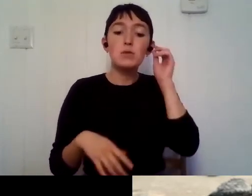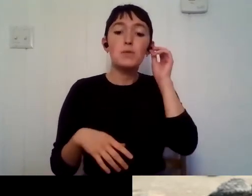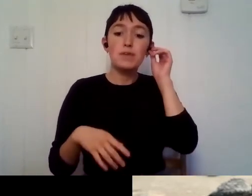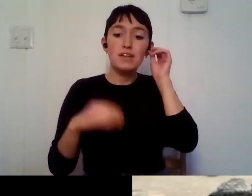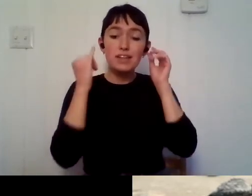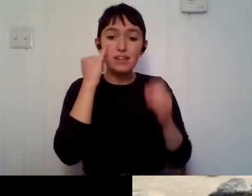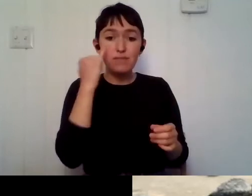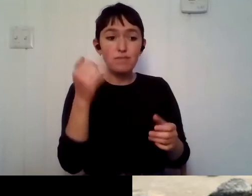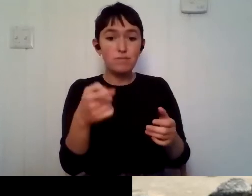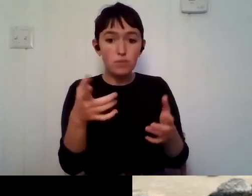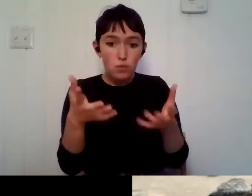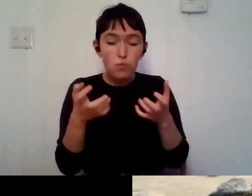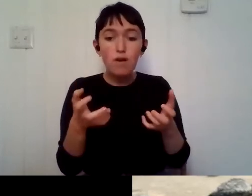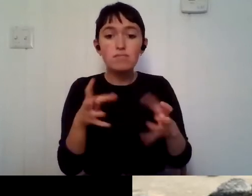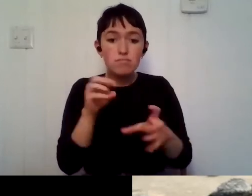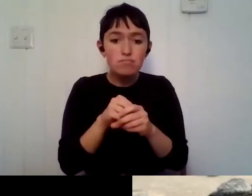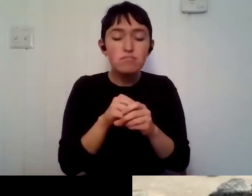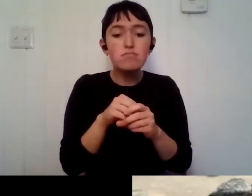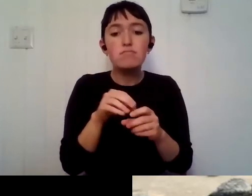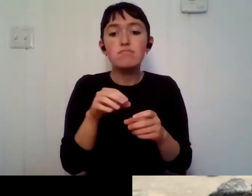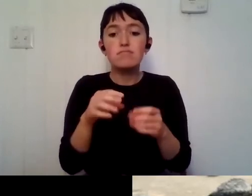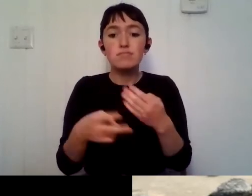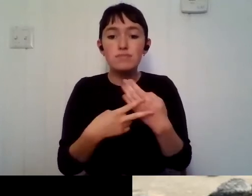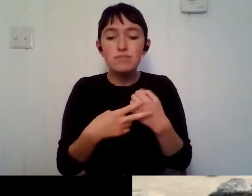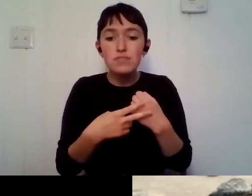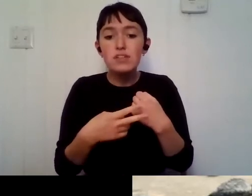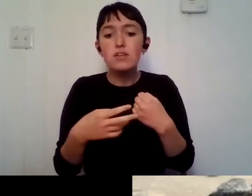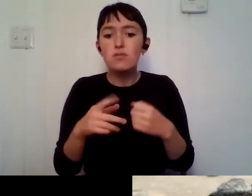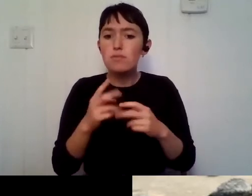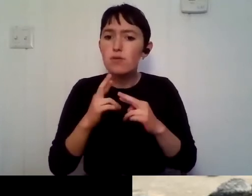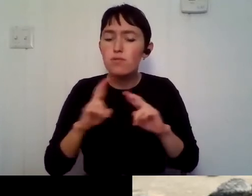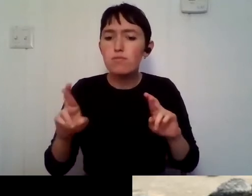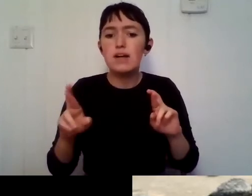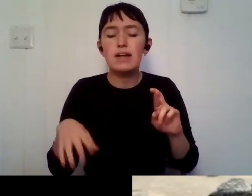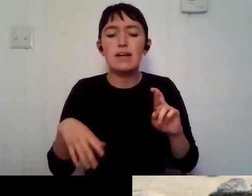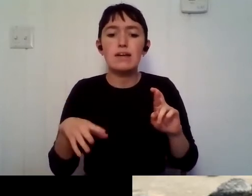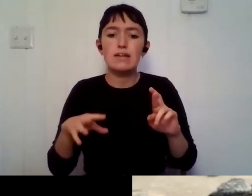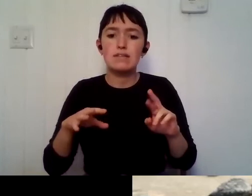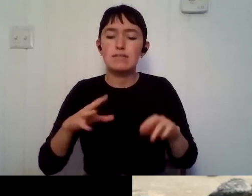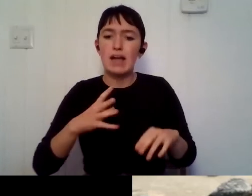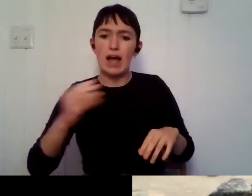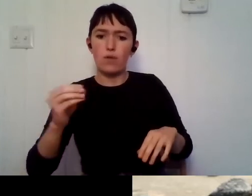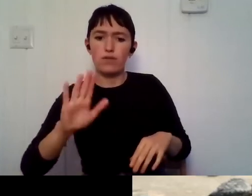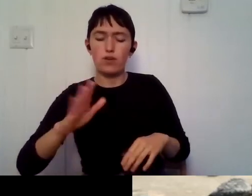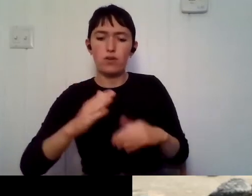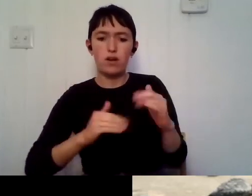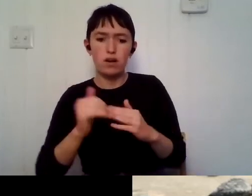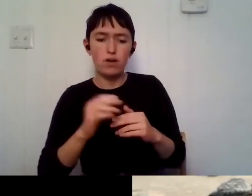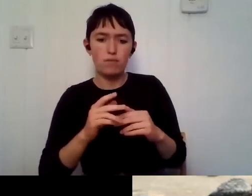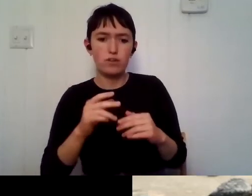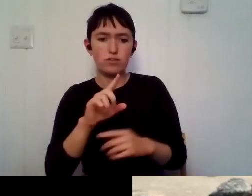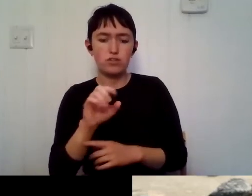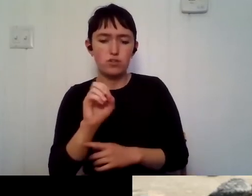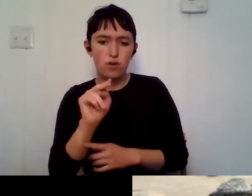comfort zone, like, um, a smooth, um, like Harvard never made, like, or a skillful, um, seller. Then, like,